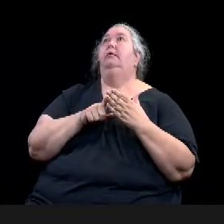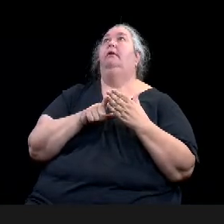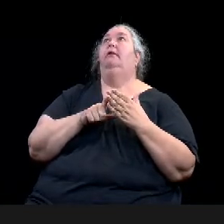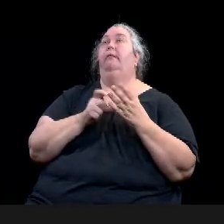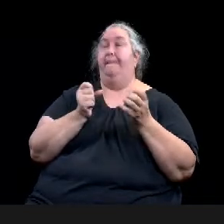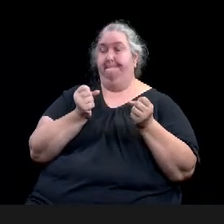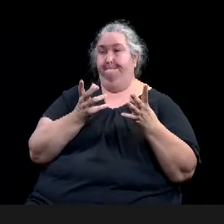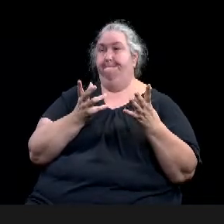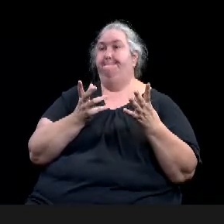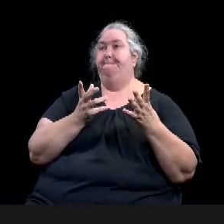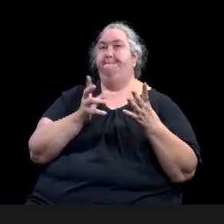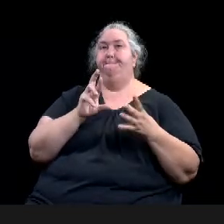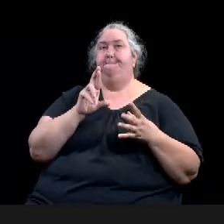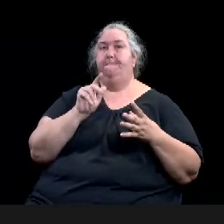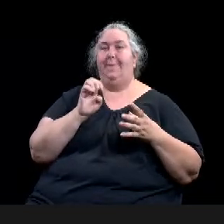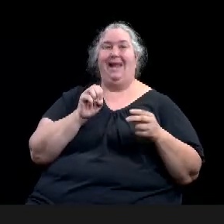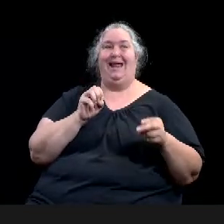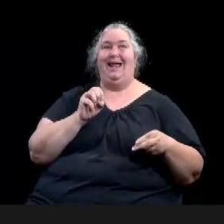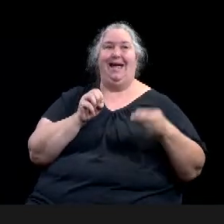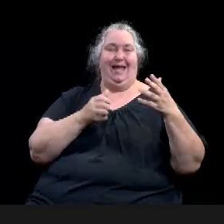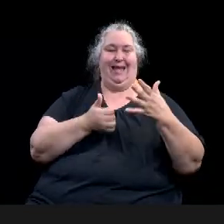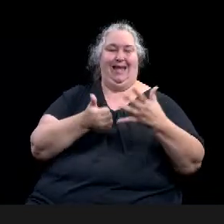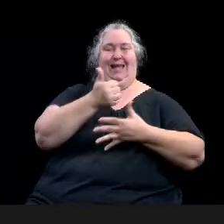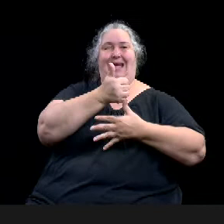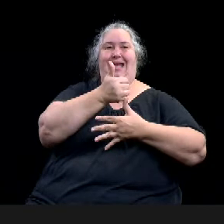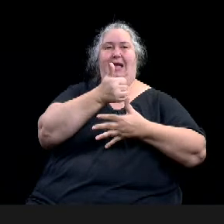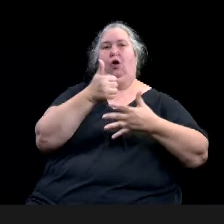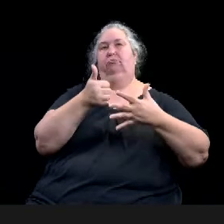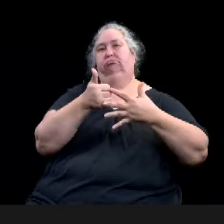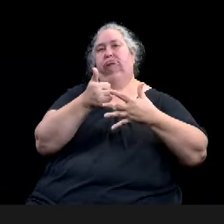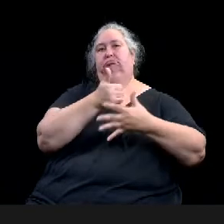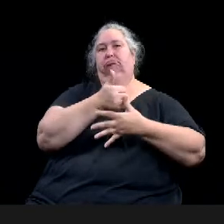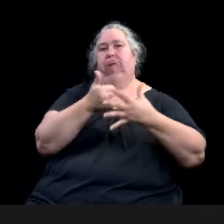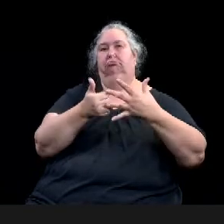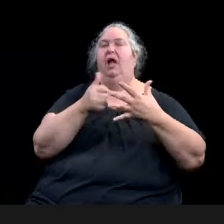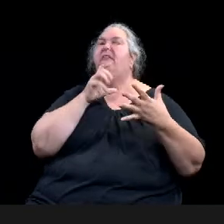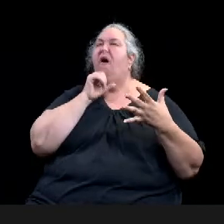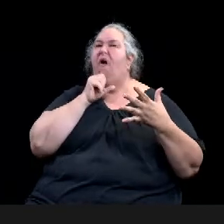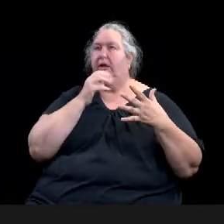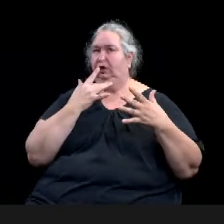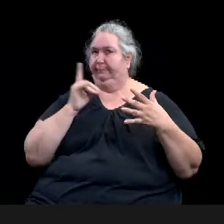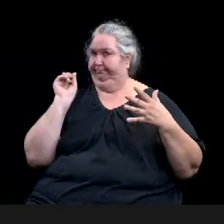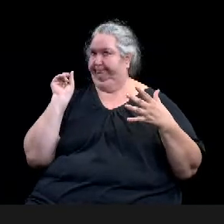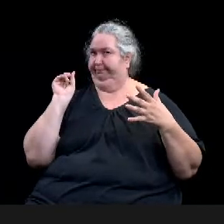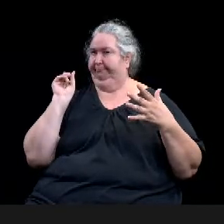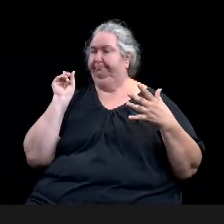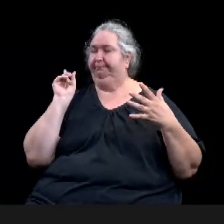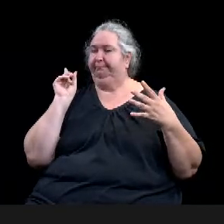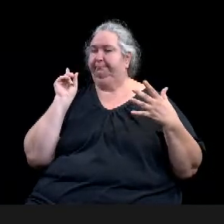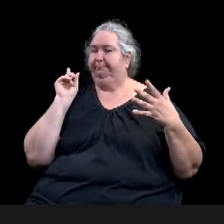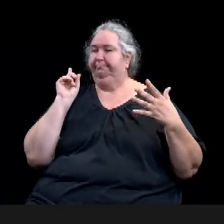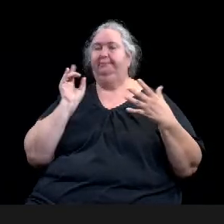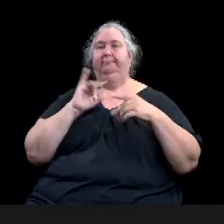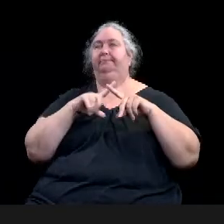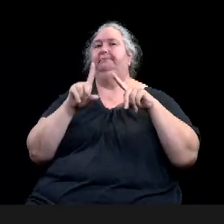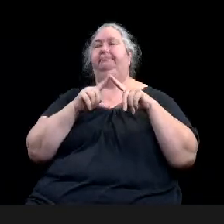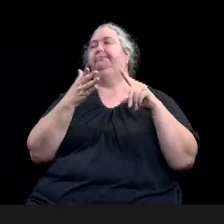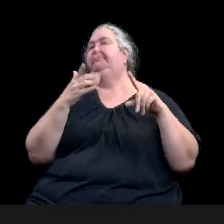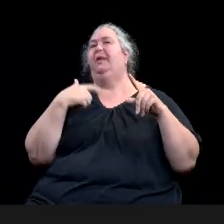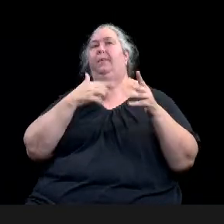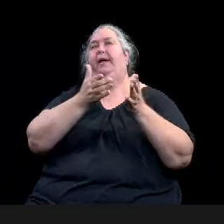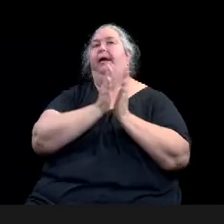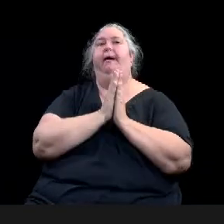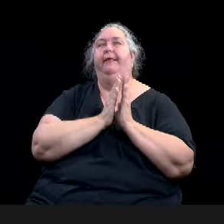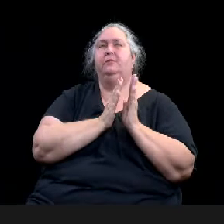different things that we asked them to provide priority to. Leading, um, in responses are park amenities